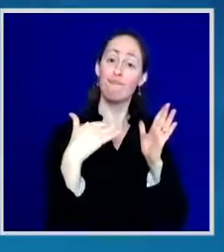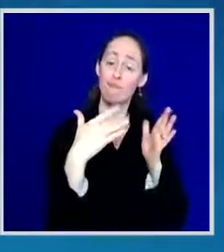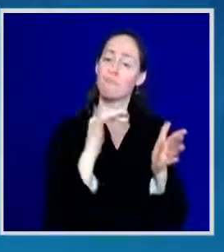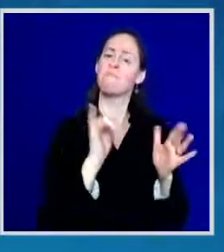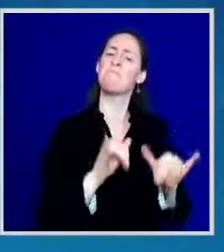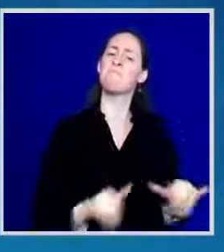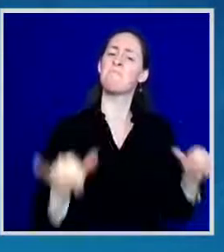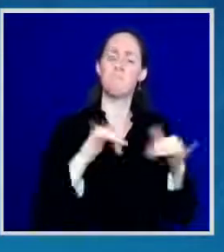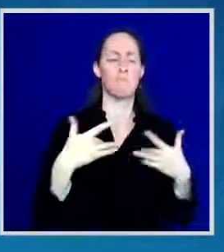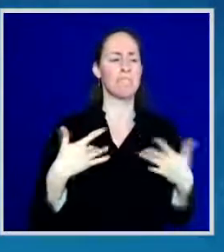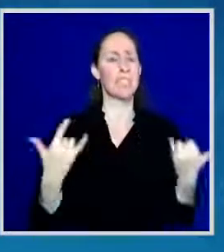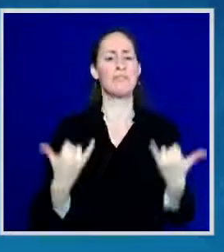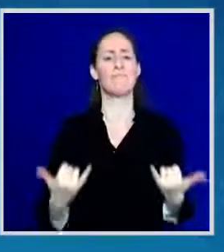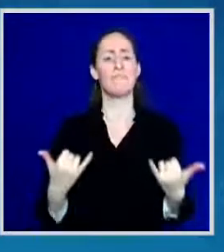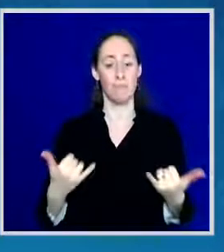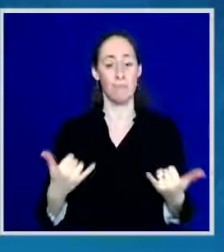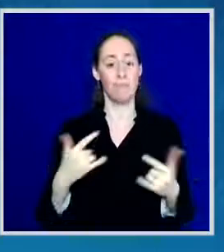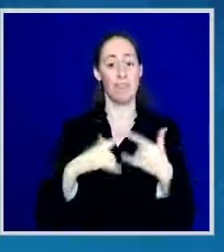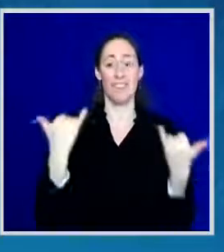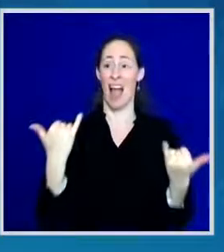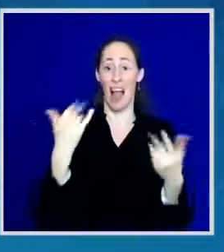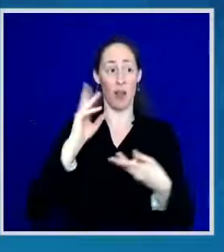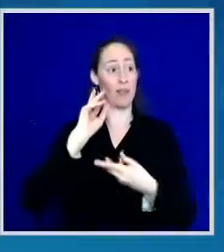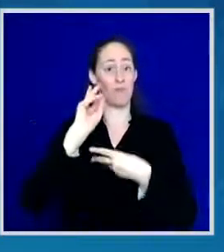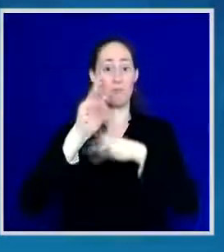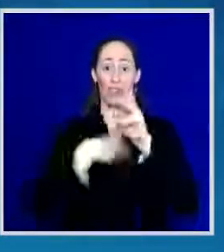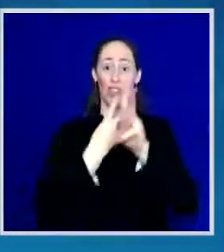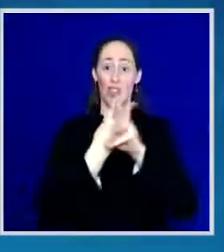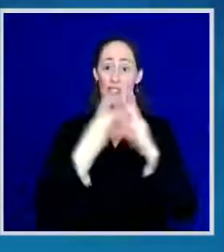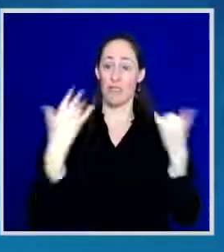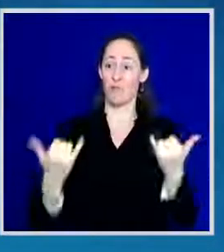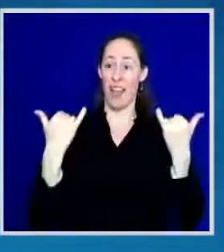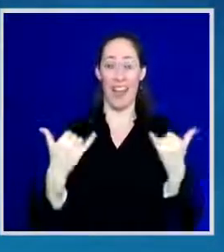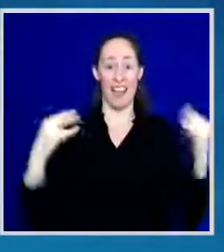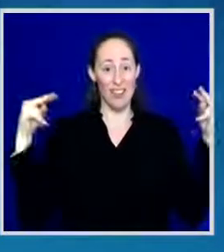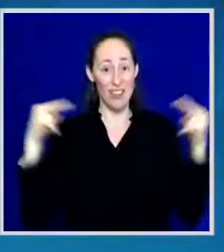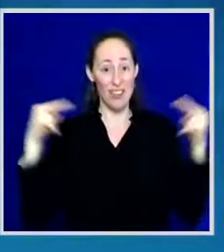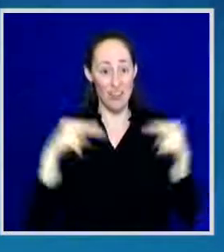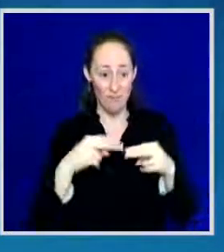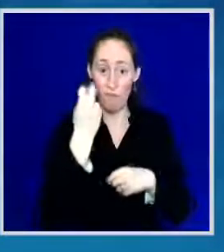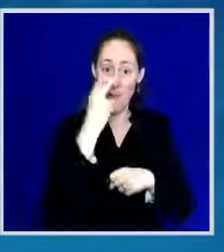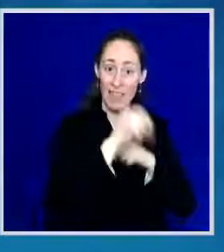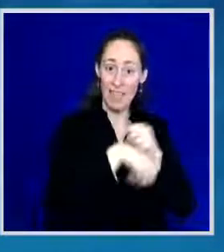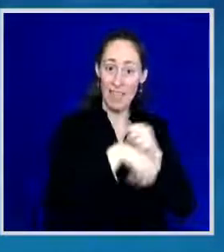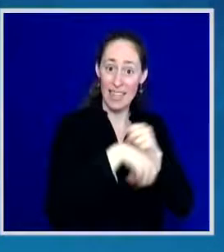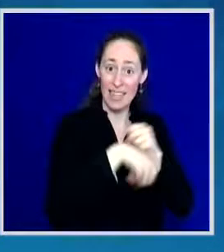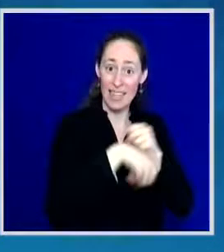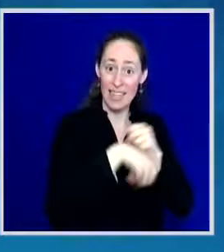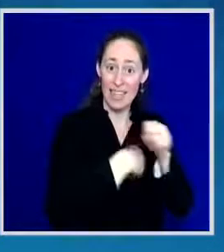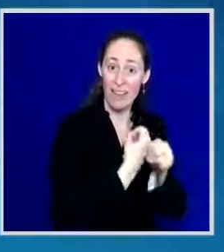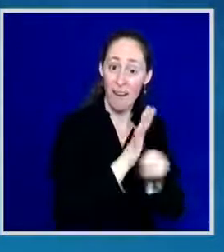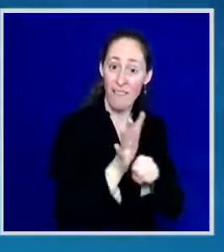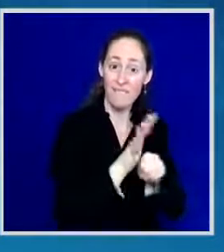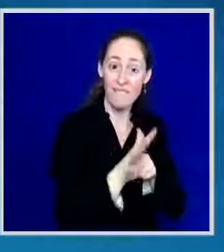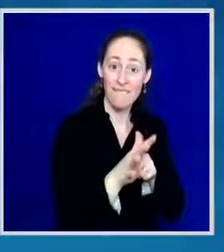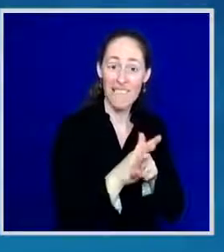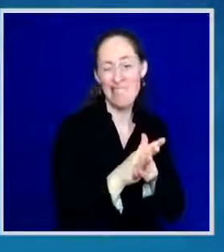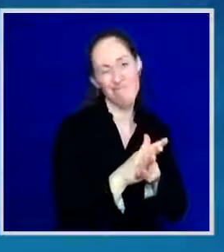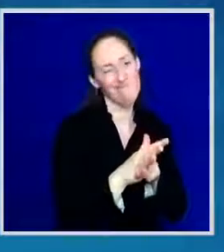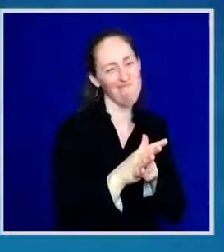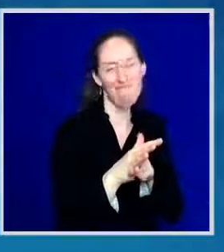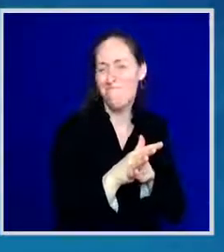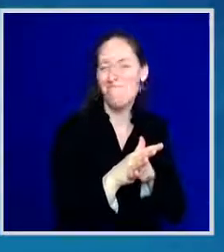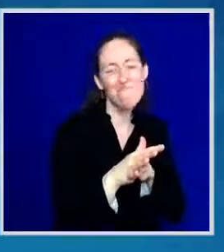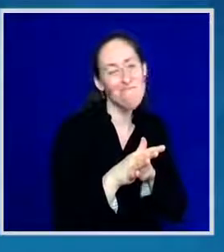world, twelve years of education is just not enough. So let's invest in